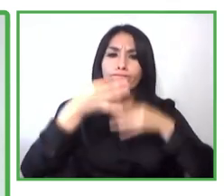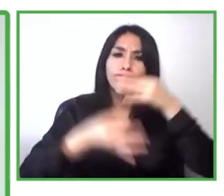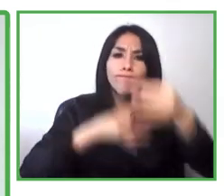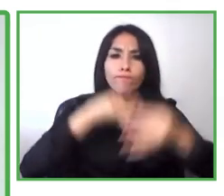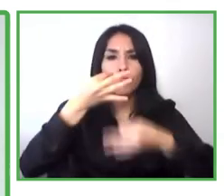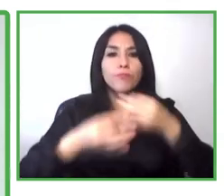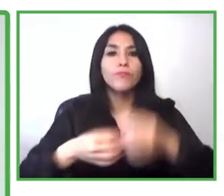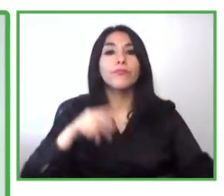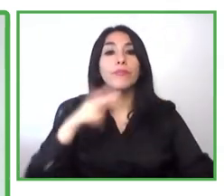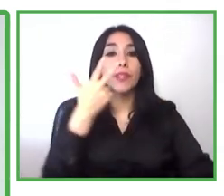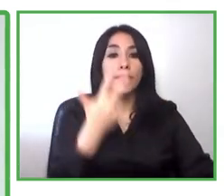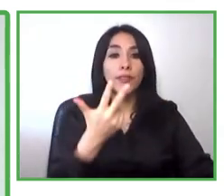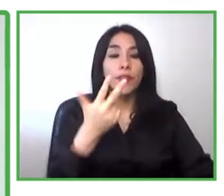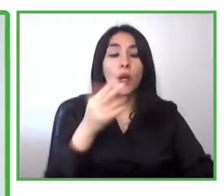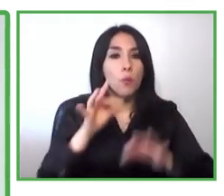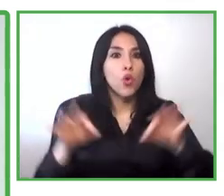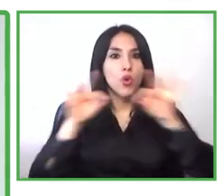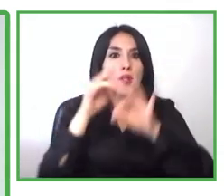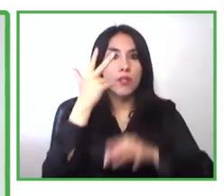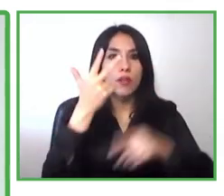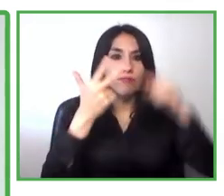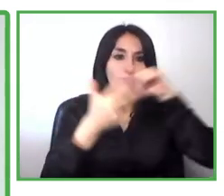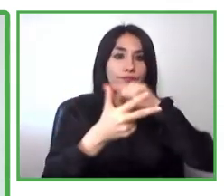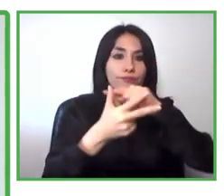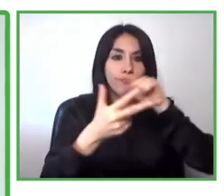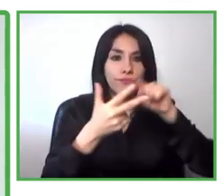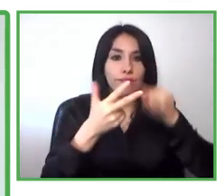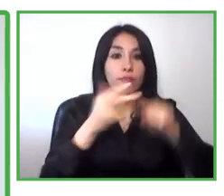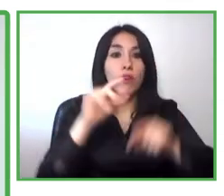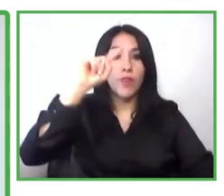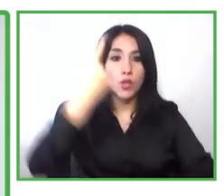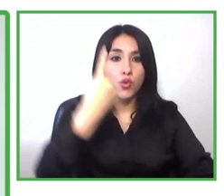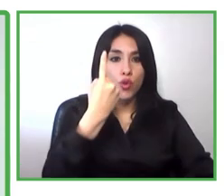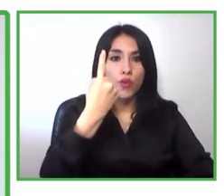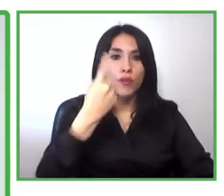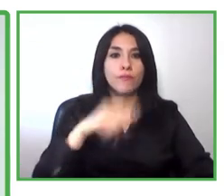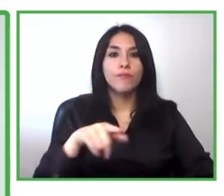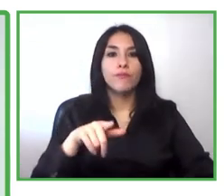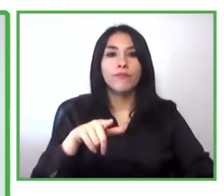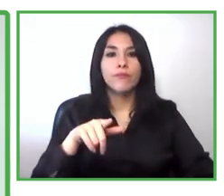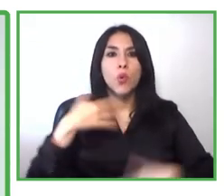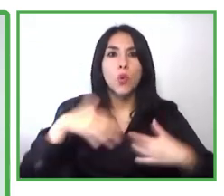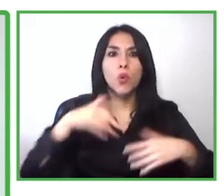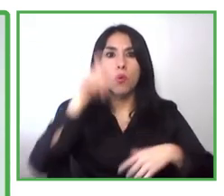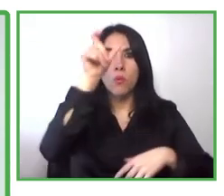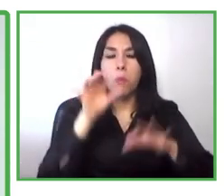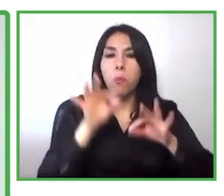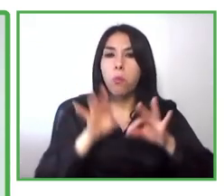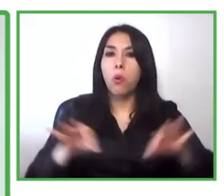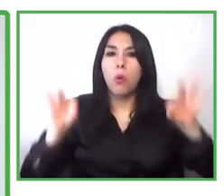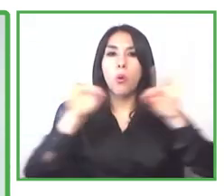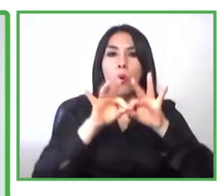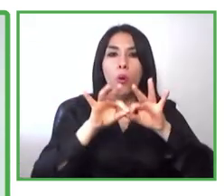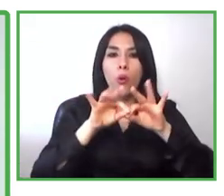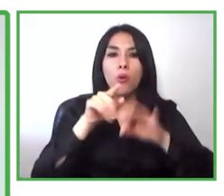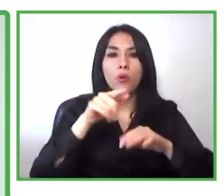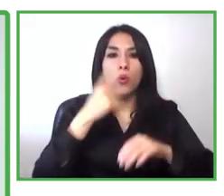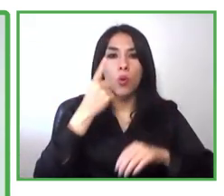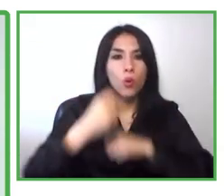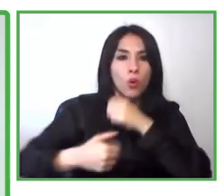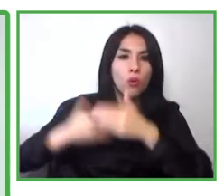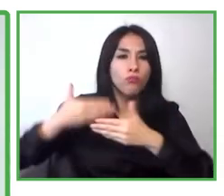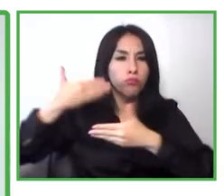want to refer in three aspects. First of all, the importance of entrepreneurship. We've been proving all these years